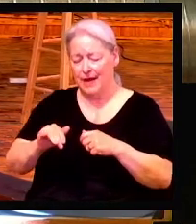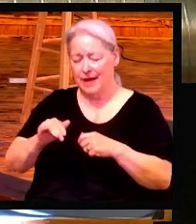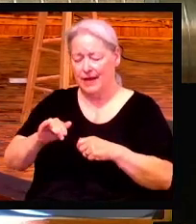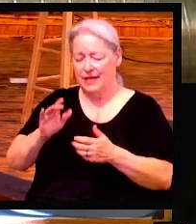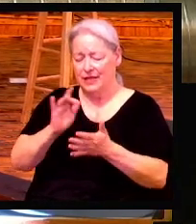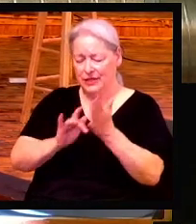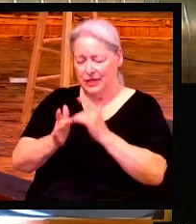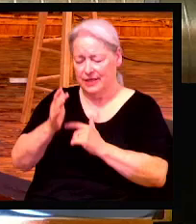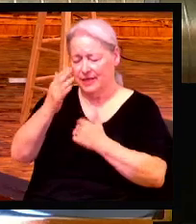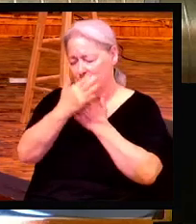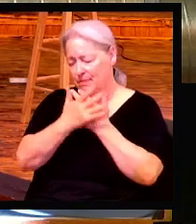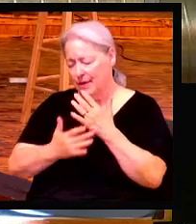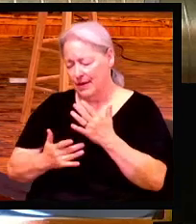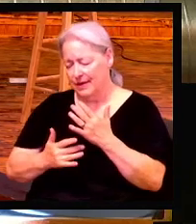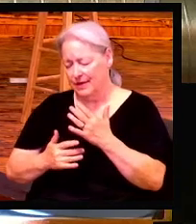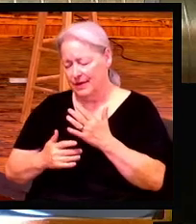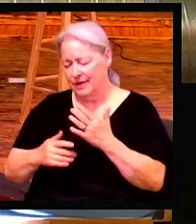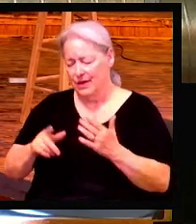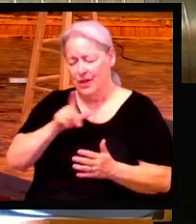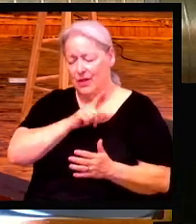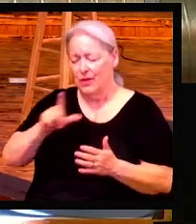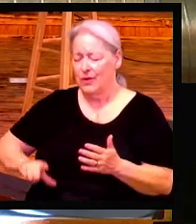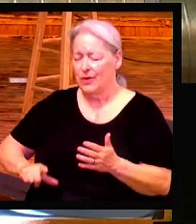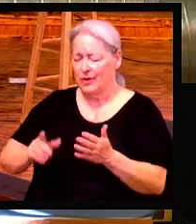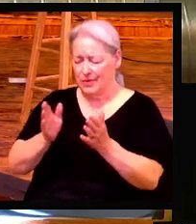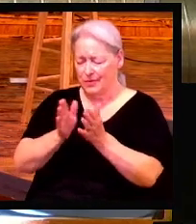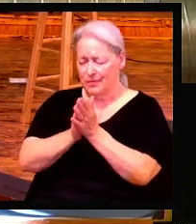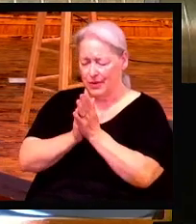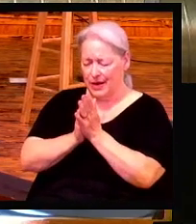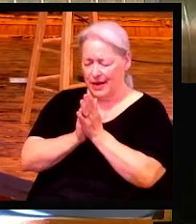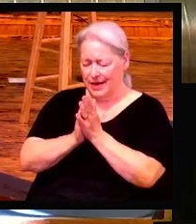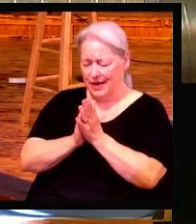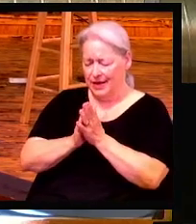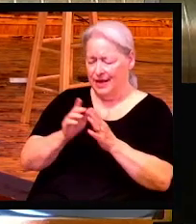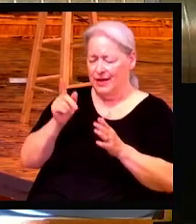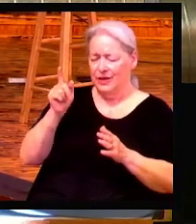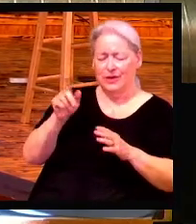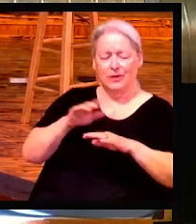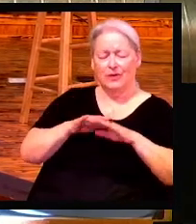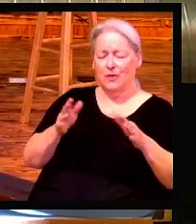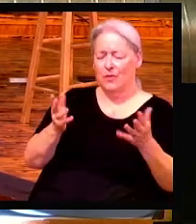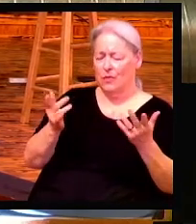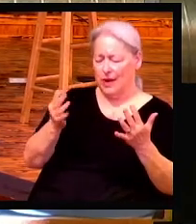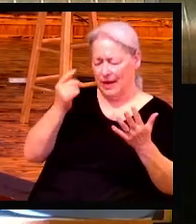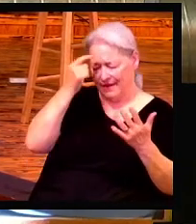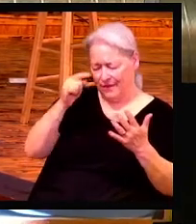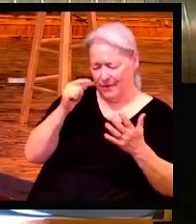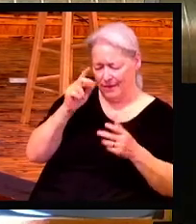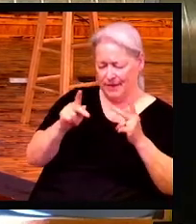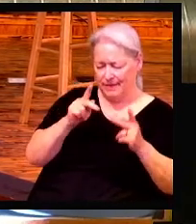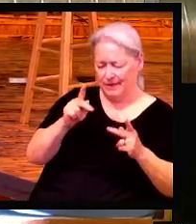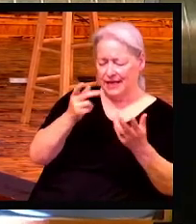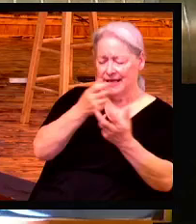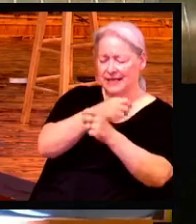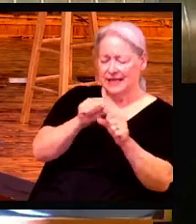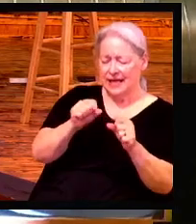Lord, I pray you don't wait for people to get saved at the end of service. I pray you just speak to their hearts now.